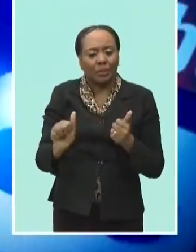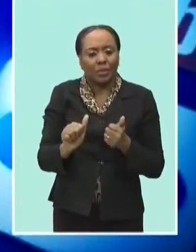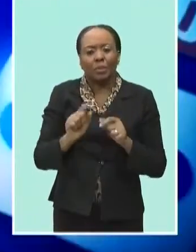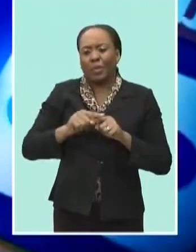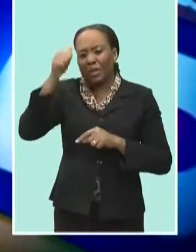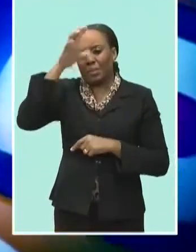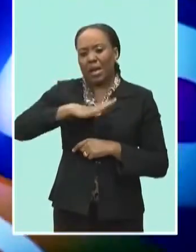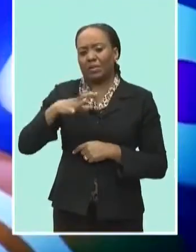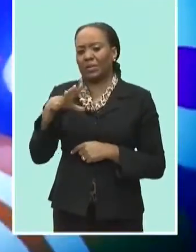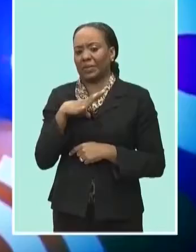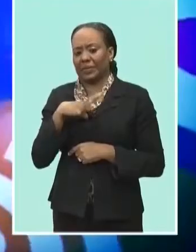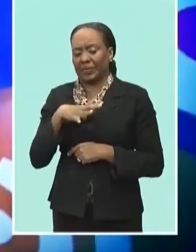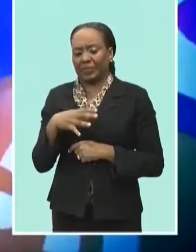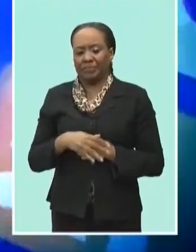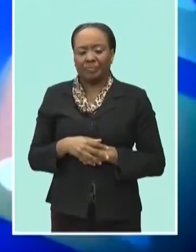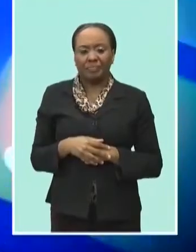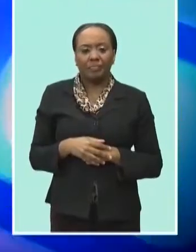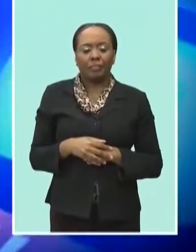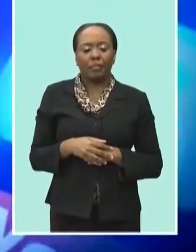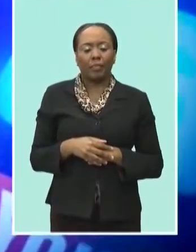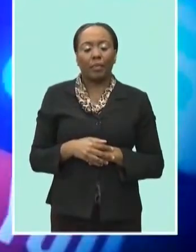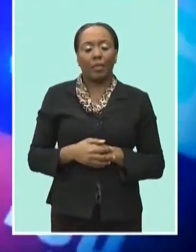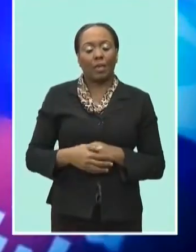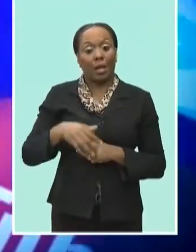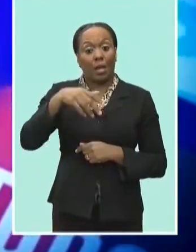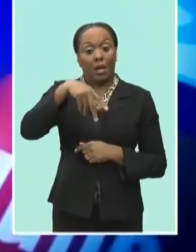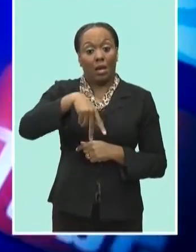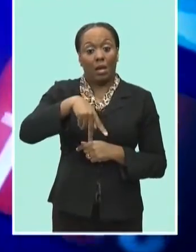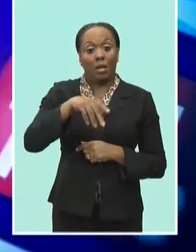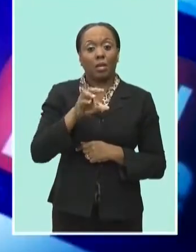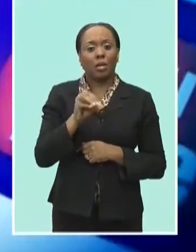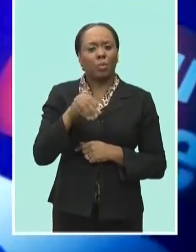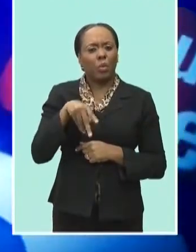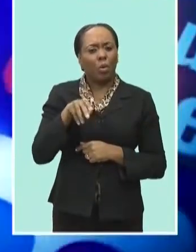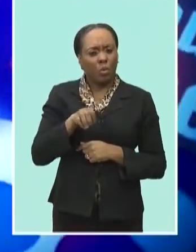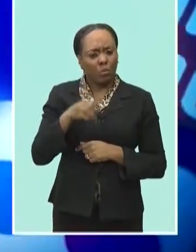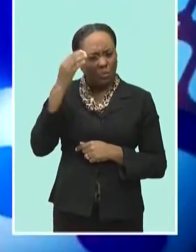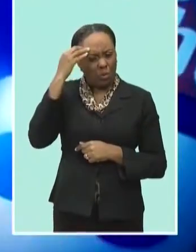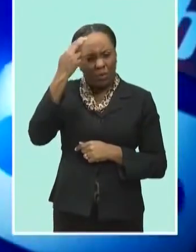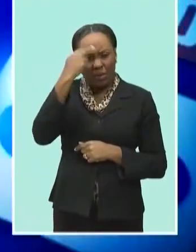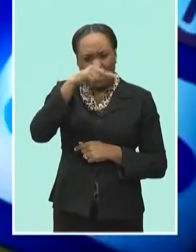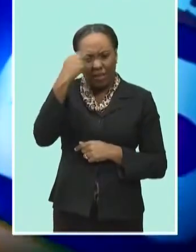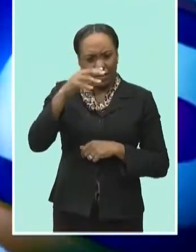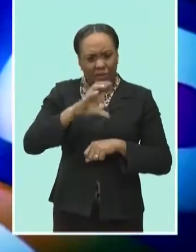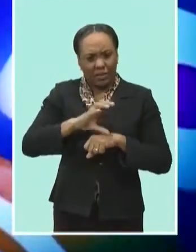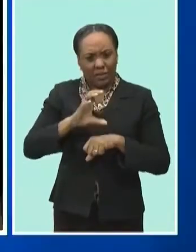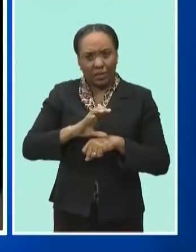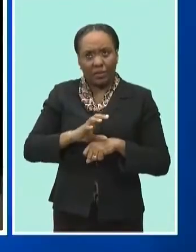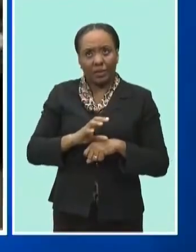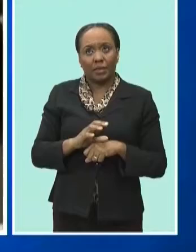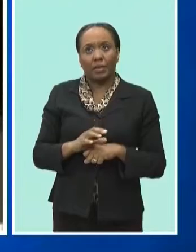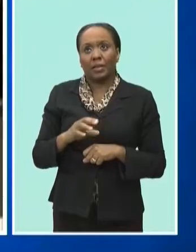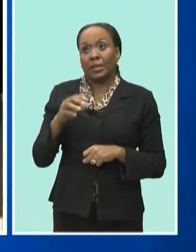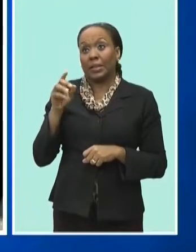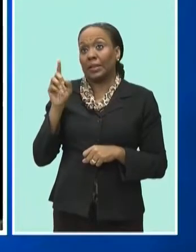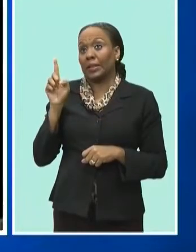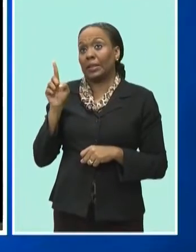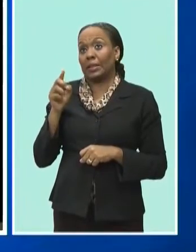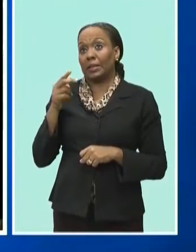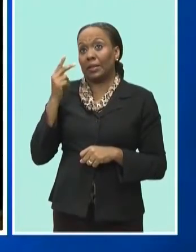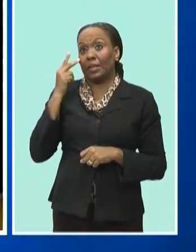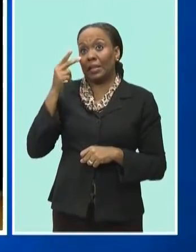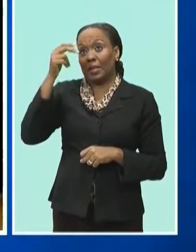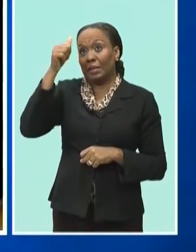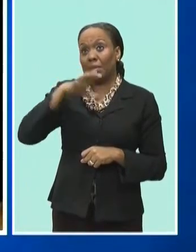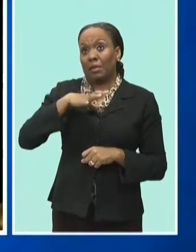Francis, well, he's no stranger to going viral these days. This time, a video of the 82-year-old kneeling